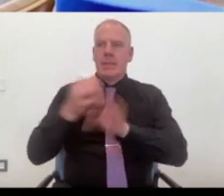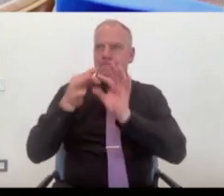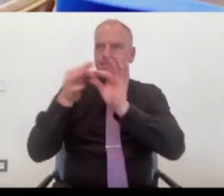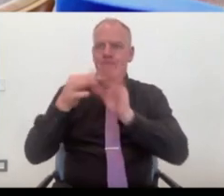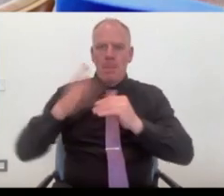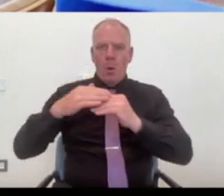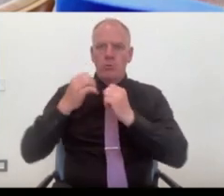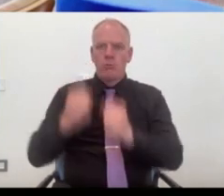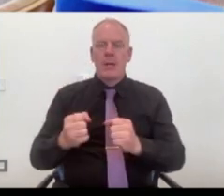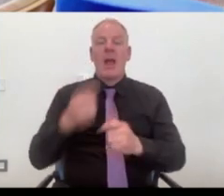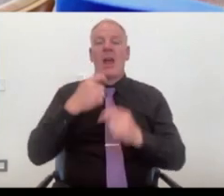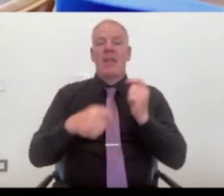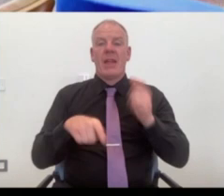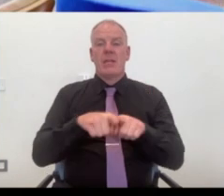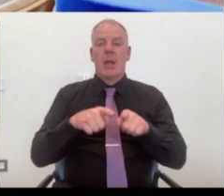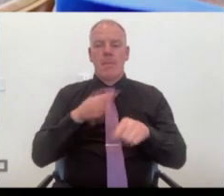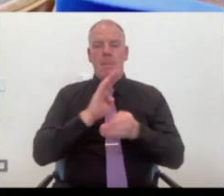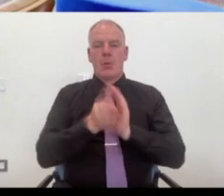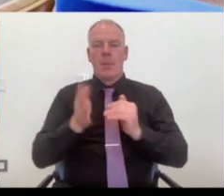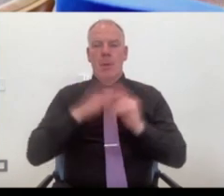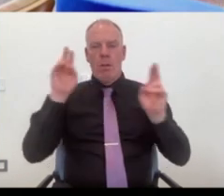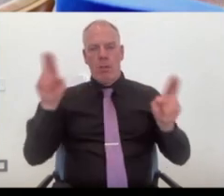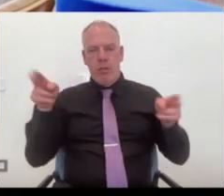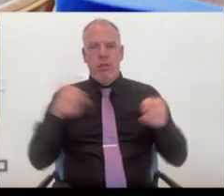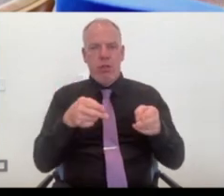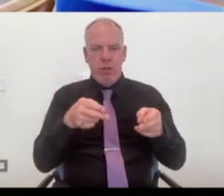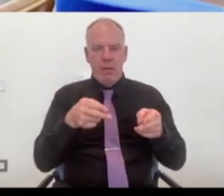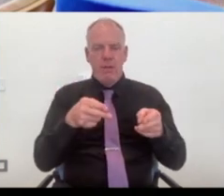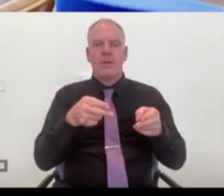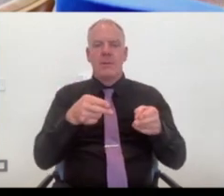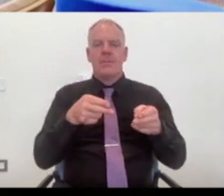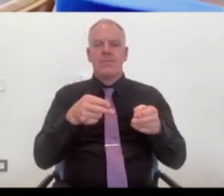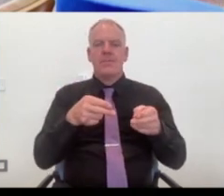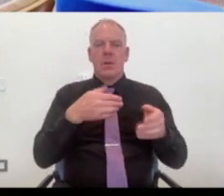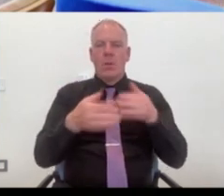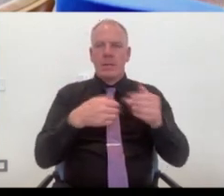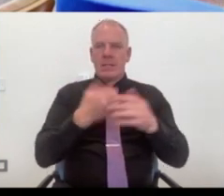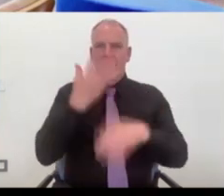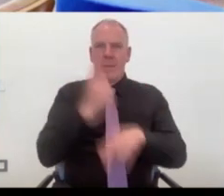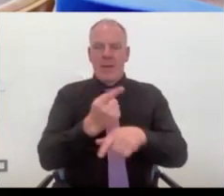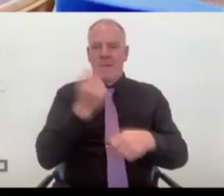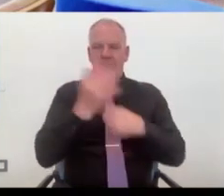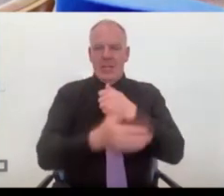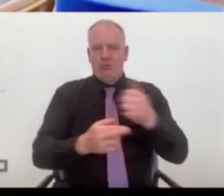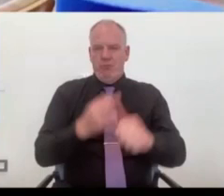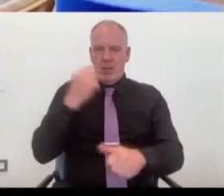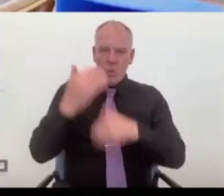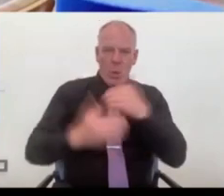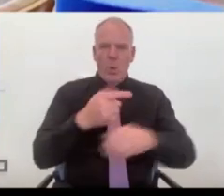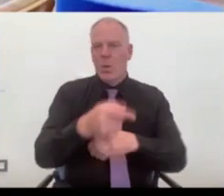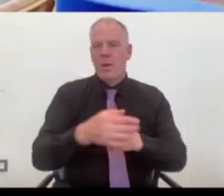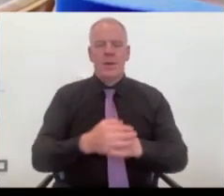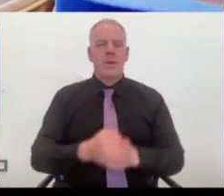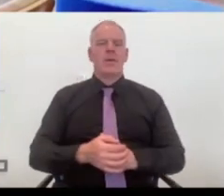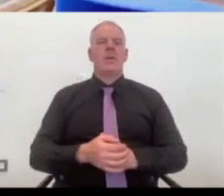I suppose, get sidetracked in terms of where, you know, where there's funding already available as well. And perhaps